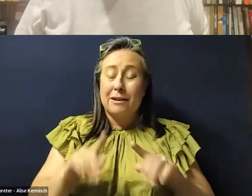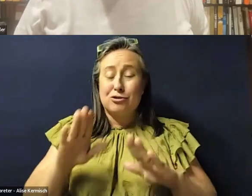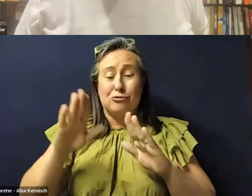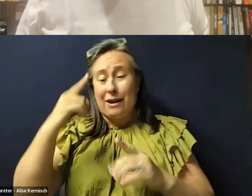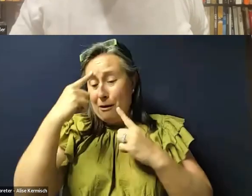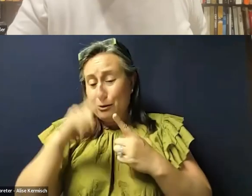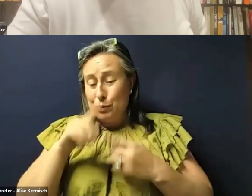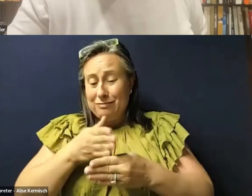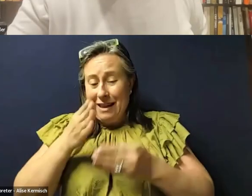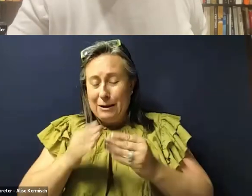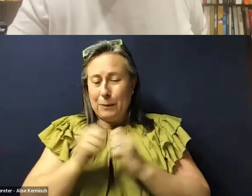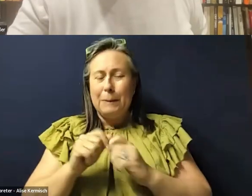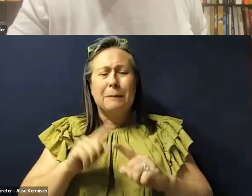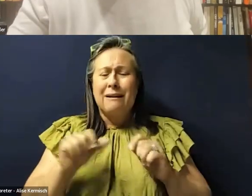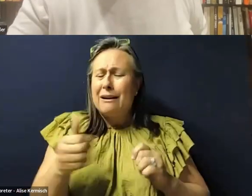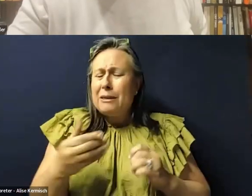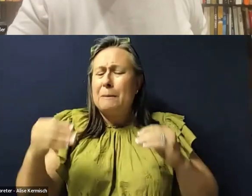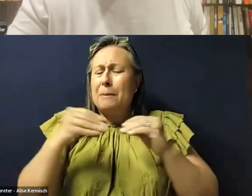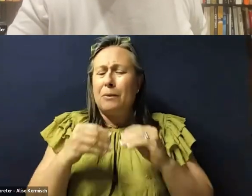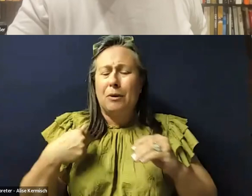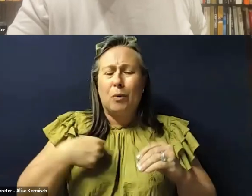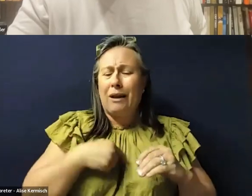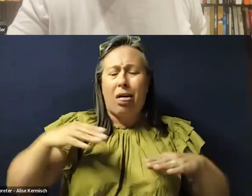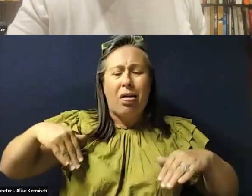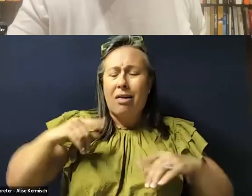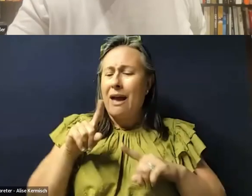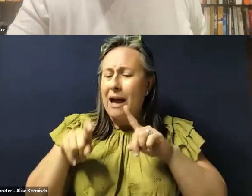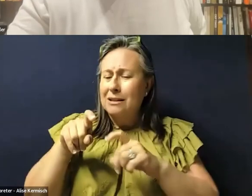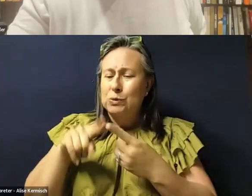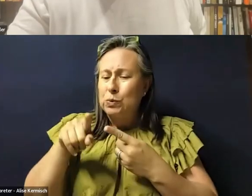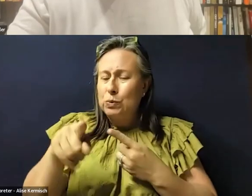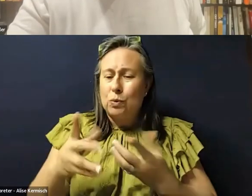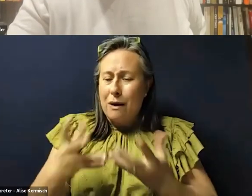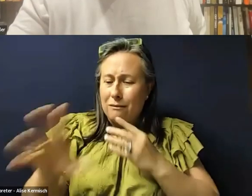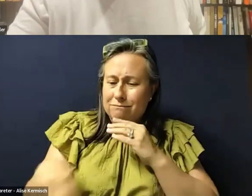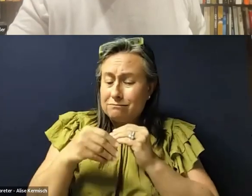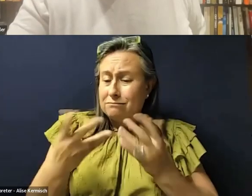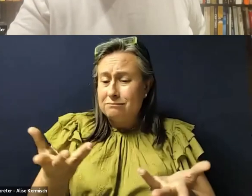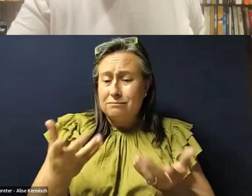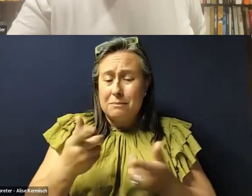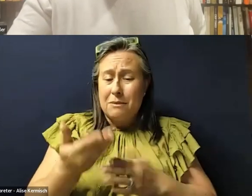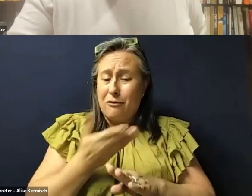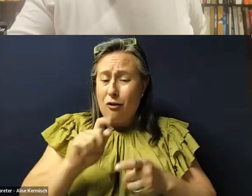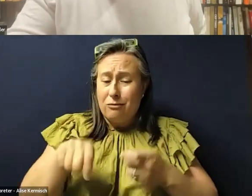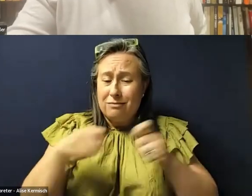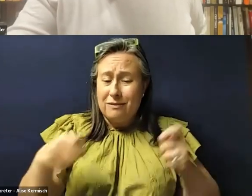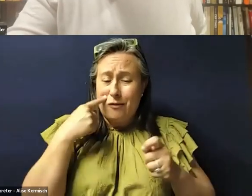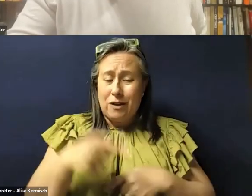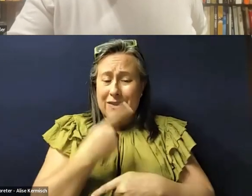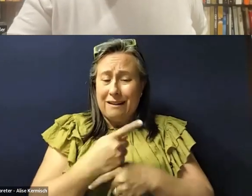that, uh, that we didn't ask you that you, that you wanted to add before we wrap up for the day?